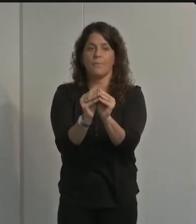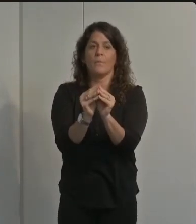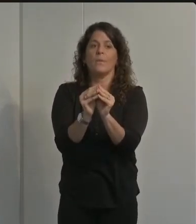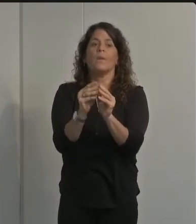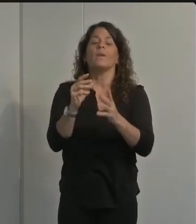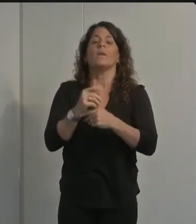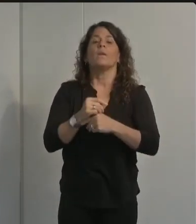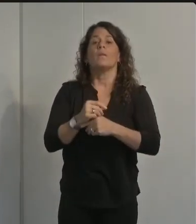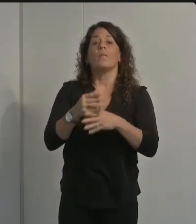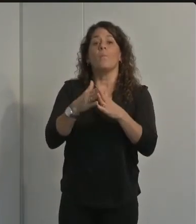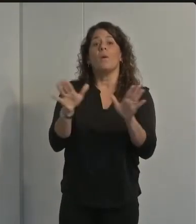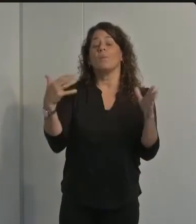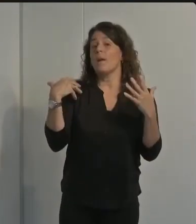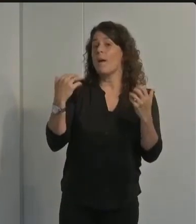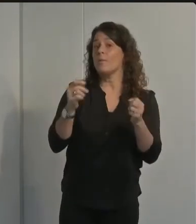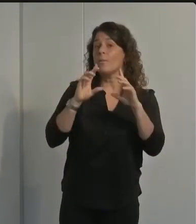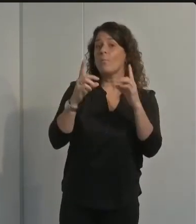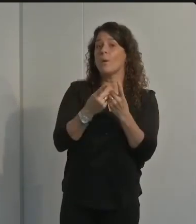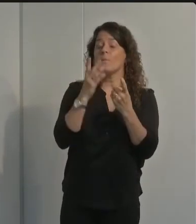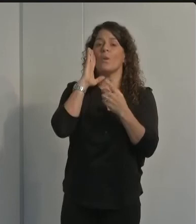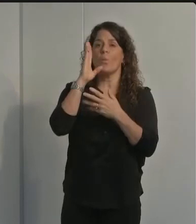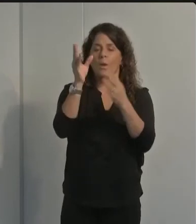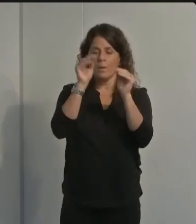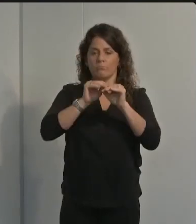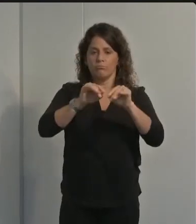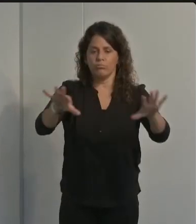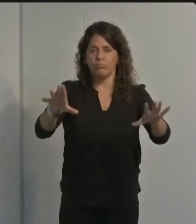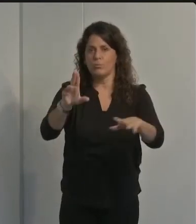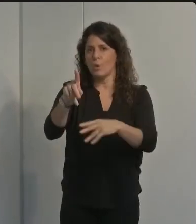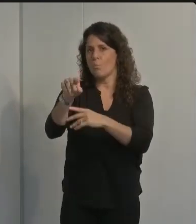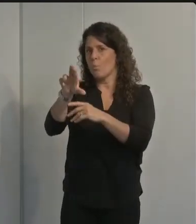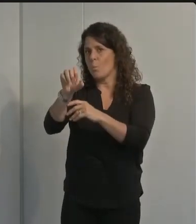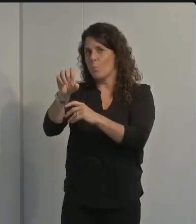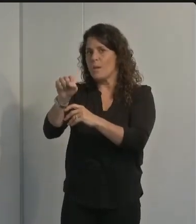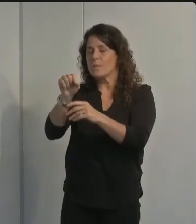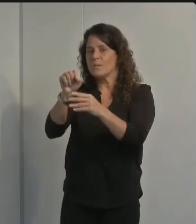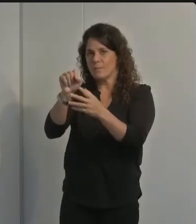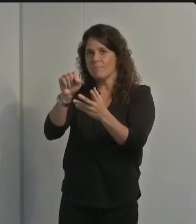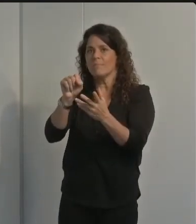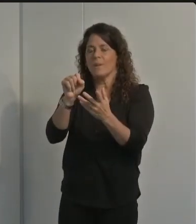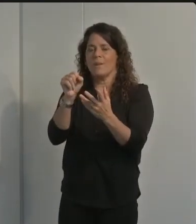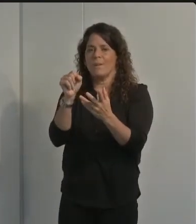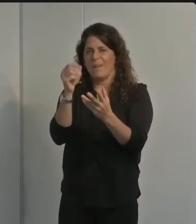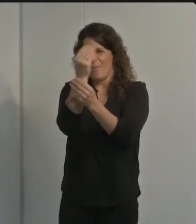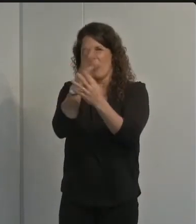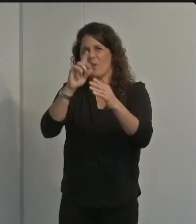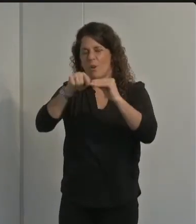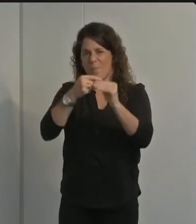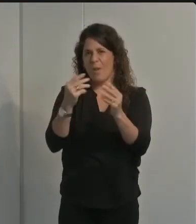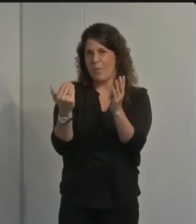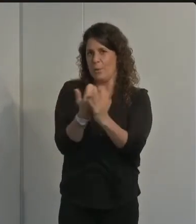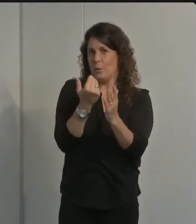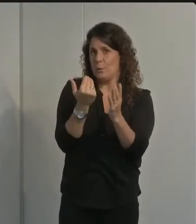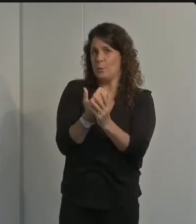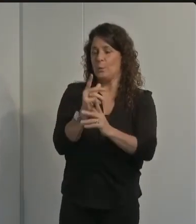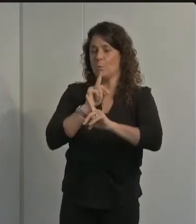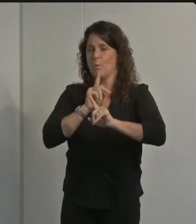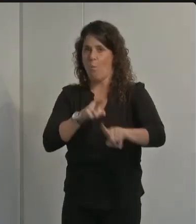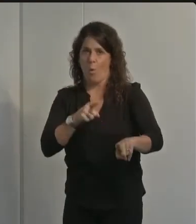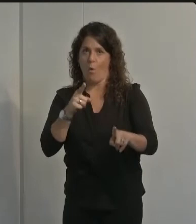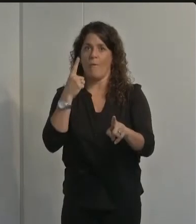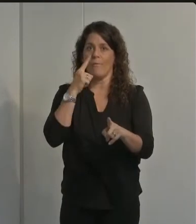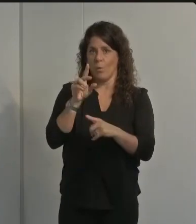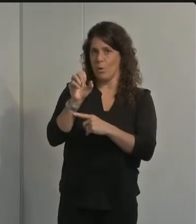the board the public health department will send out a press release announcing the county's newest weekly state report card status on tuesday